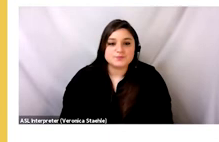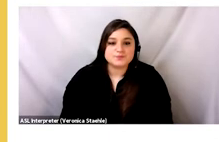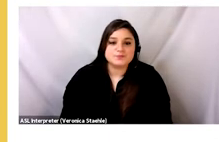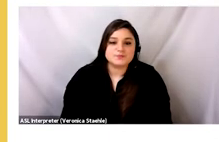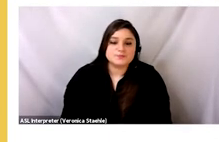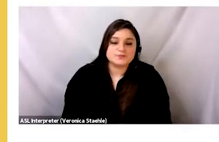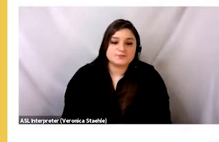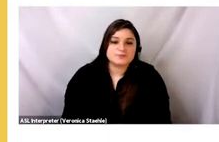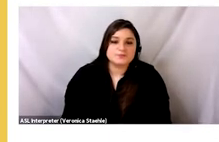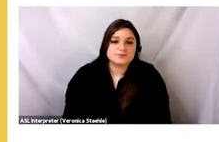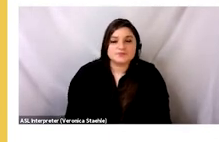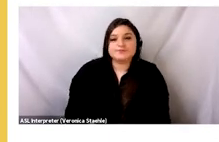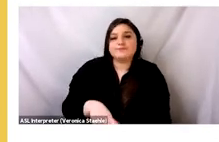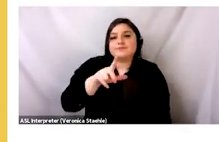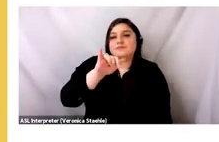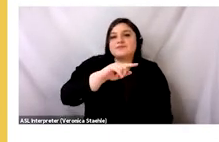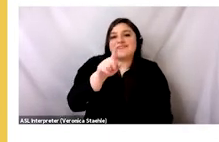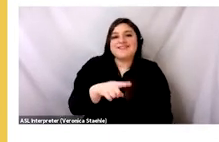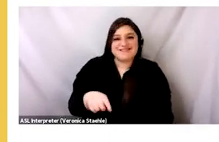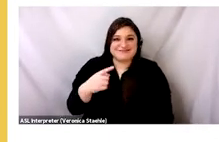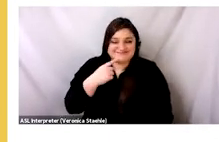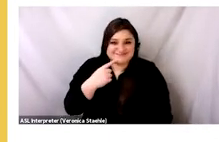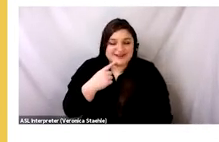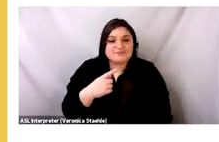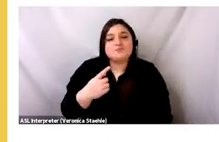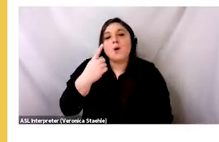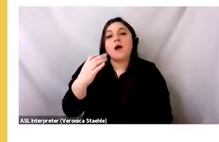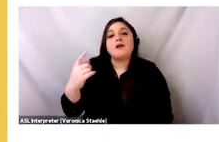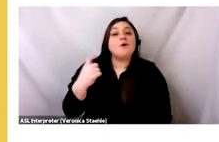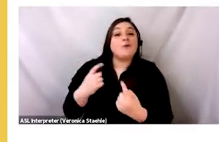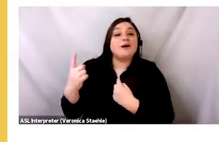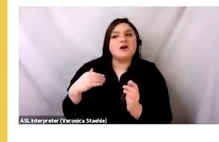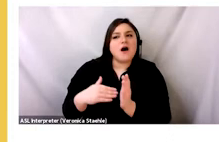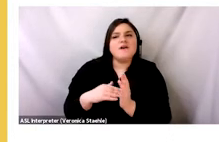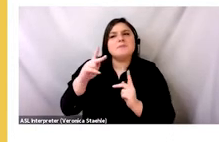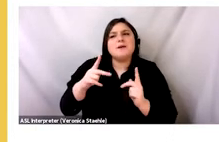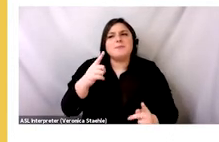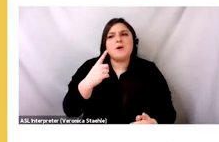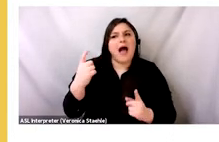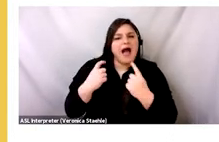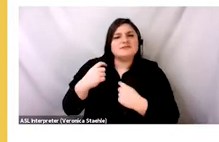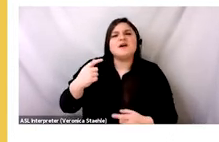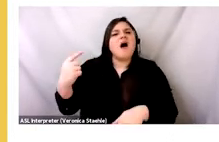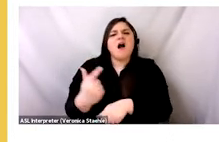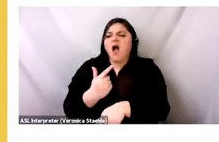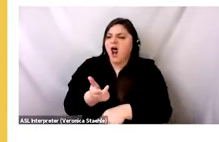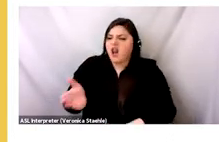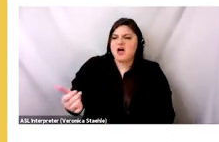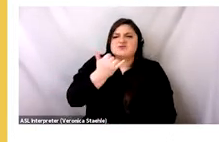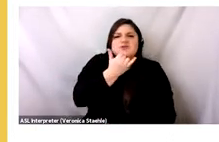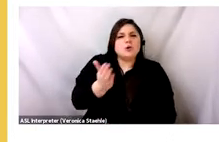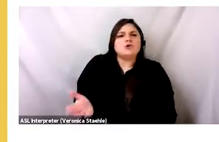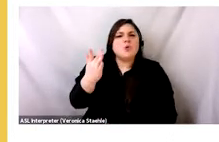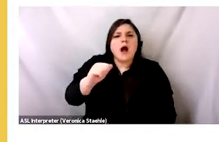So as Sammy says, you know, one of the questions that we're asked most often is basically why, why don't